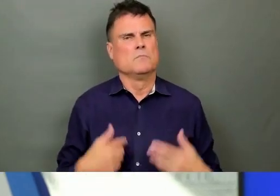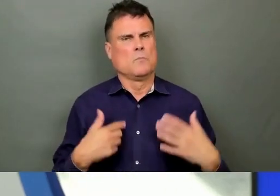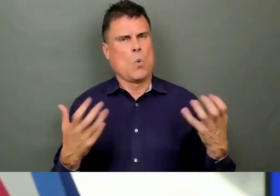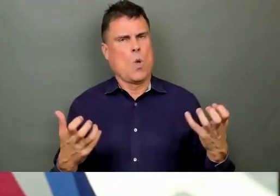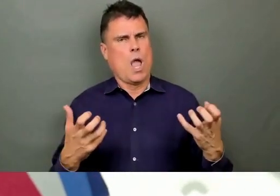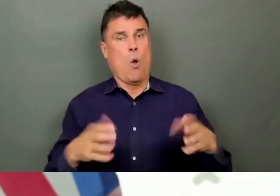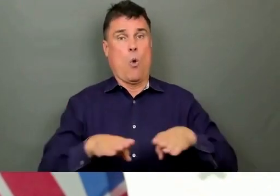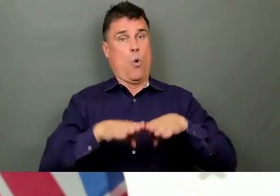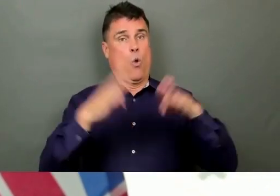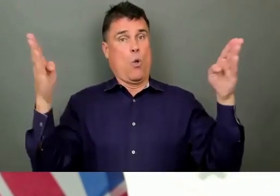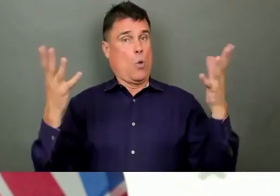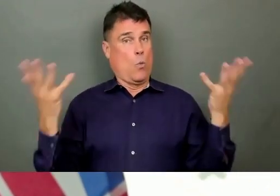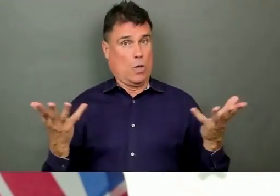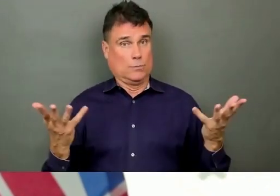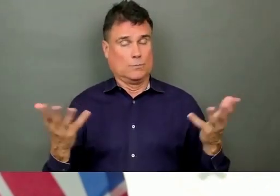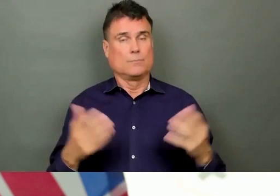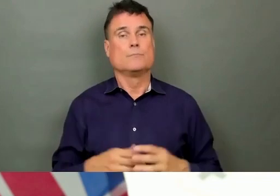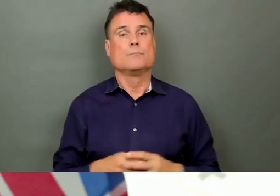Dix has just said.